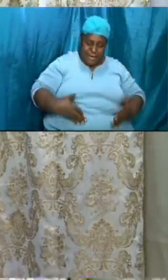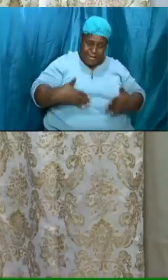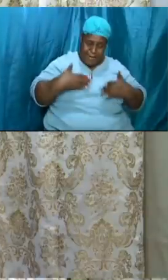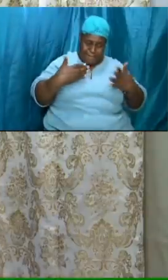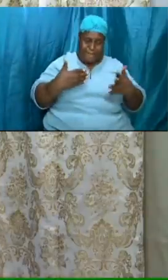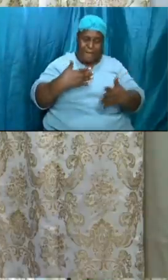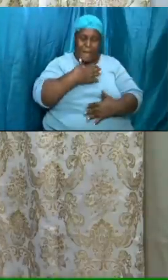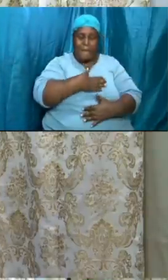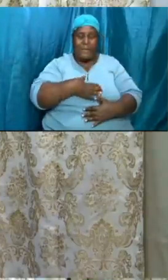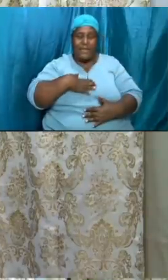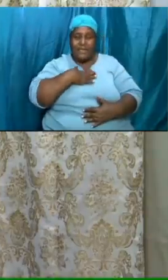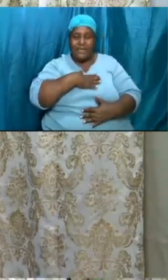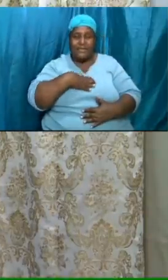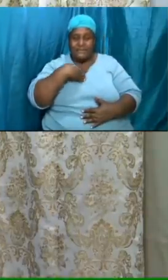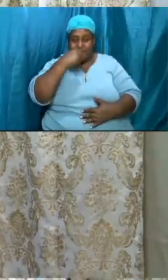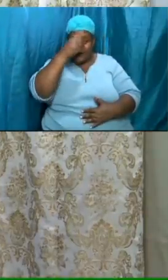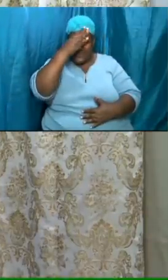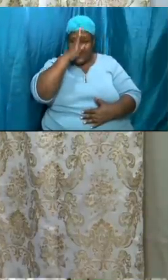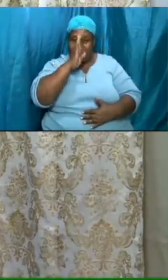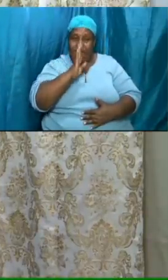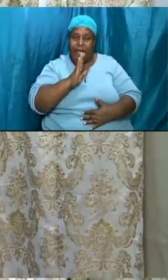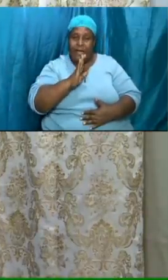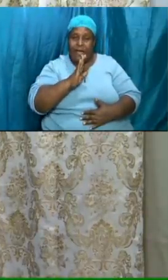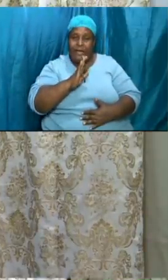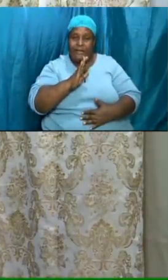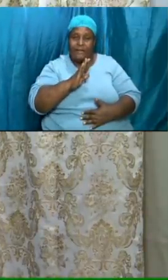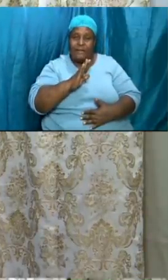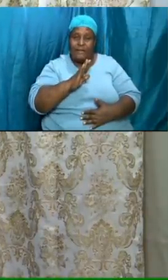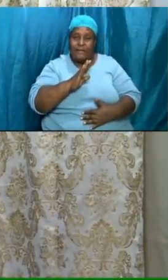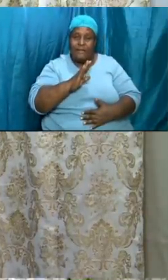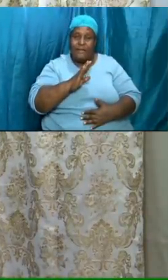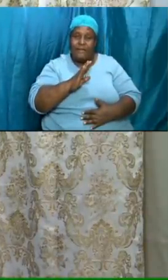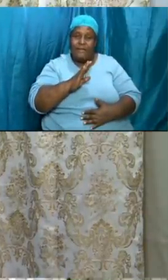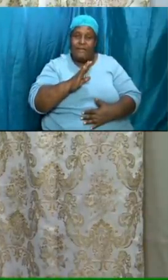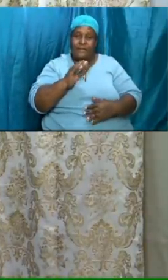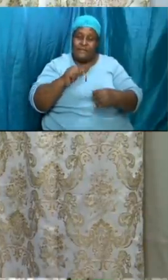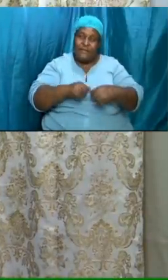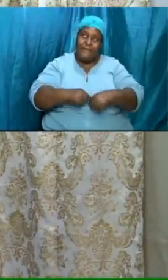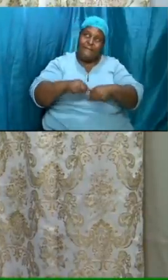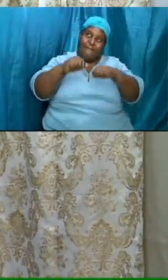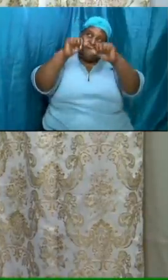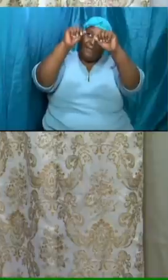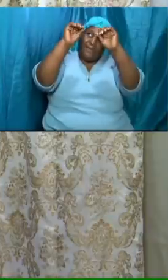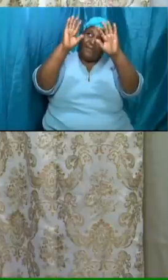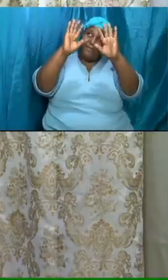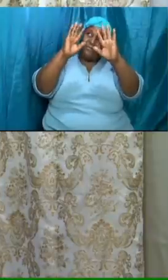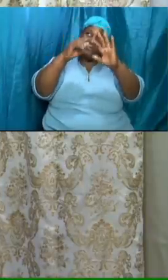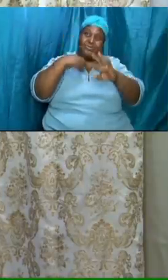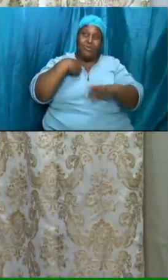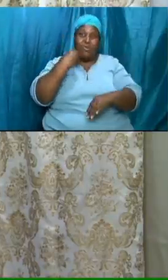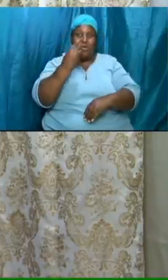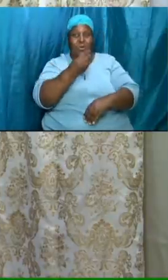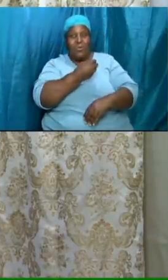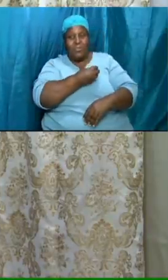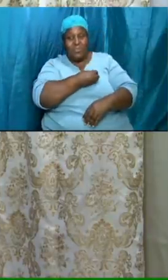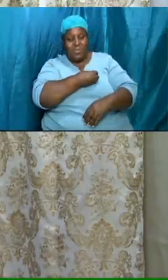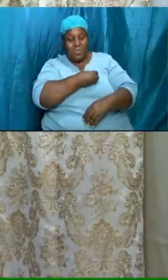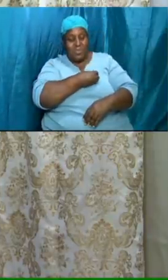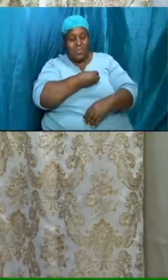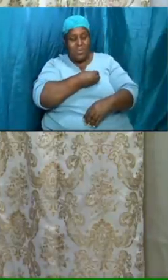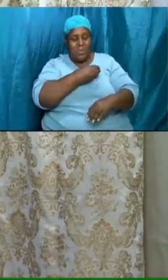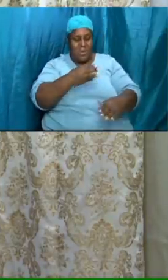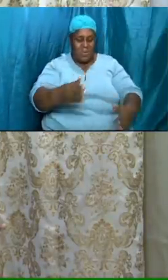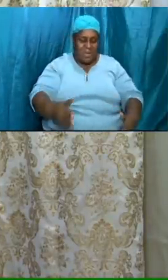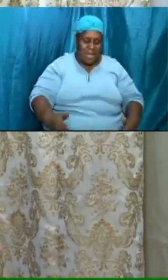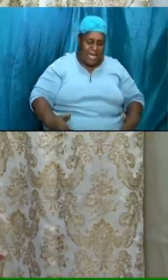the lord dedicated in our service get involved in ministry it don't matter where you are it don't matter